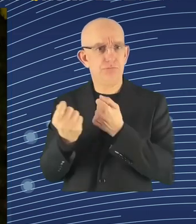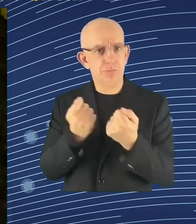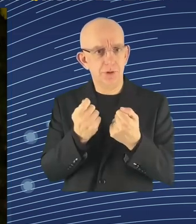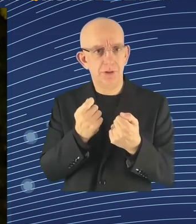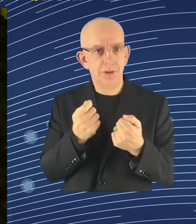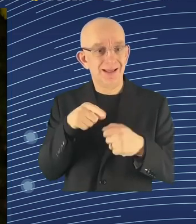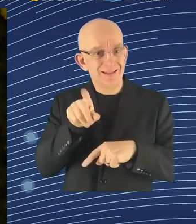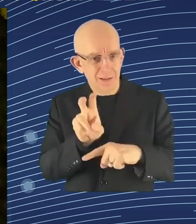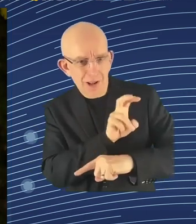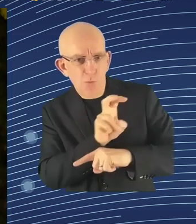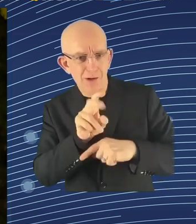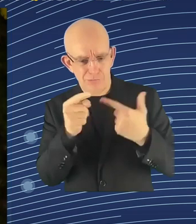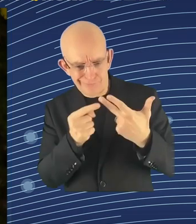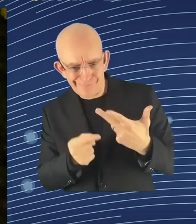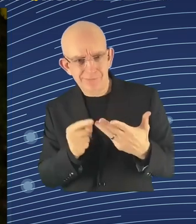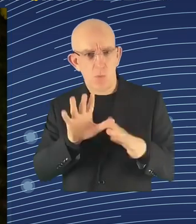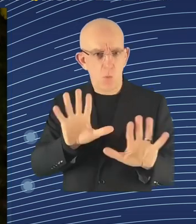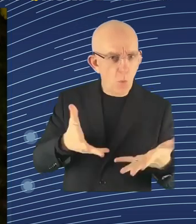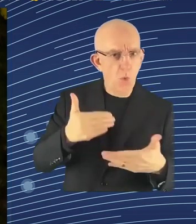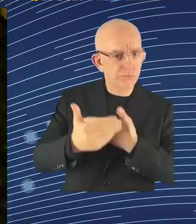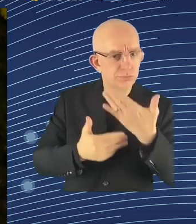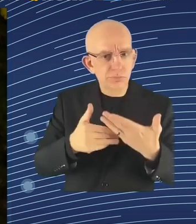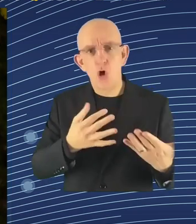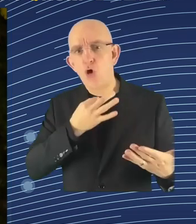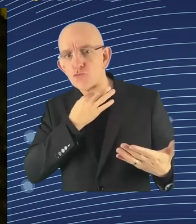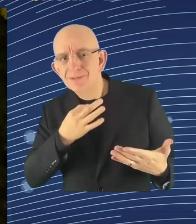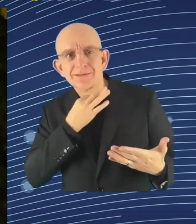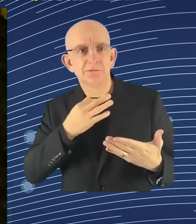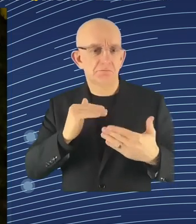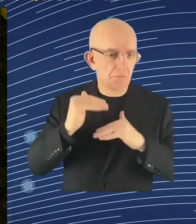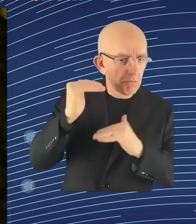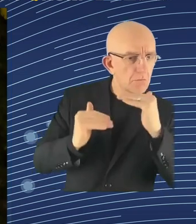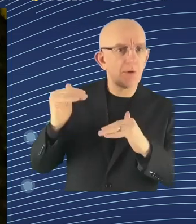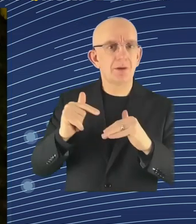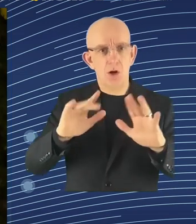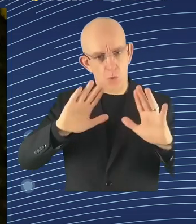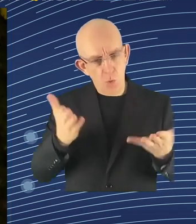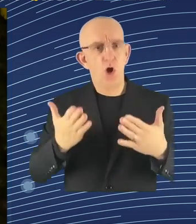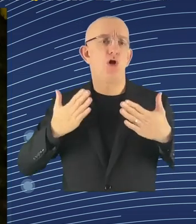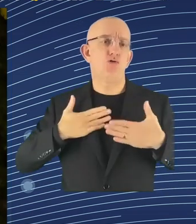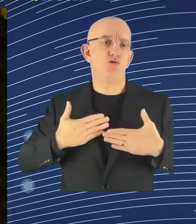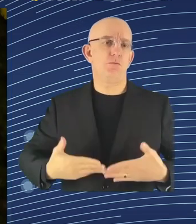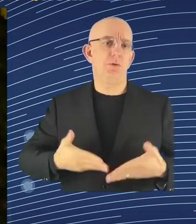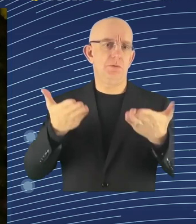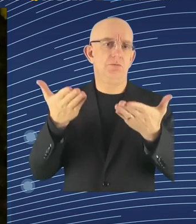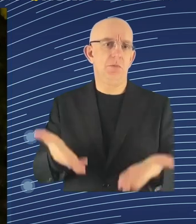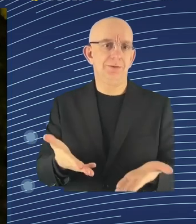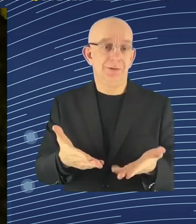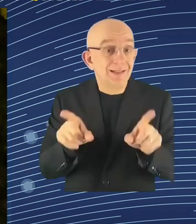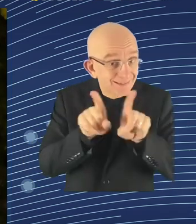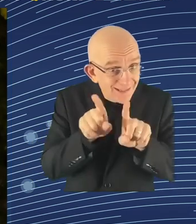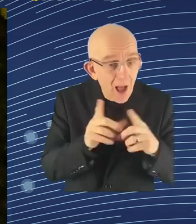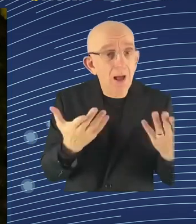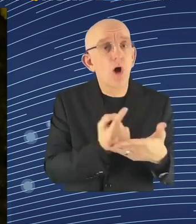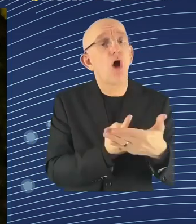see them for instance in enhanced productivity. We see them in improved health and occupational health and safety measures.